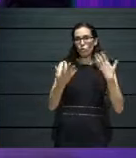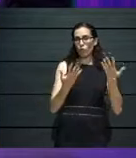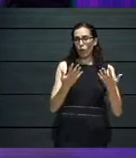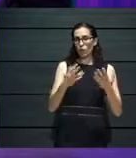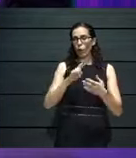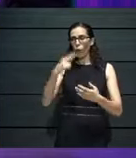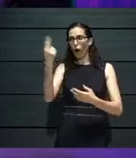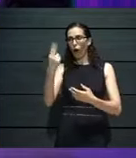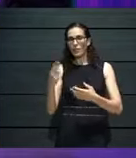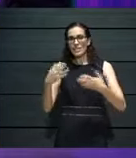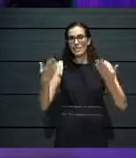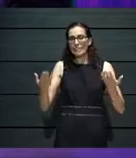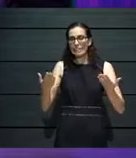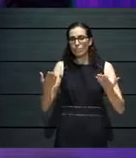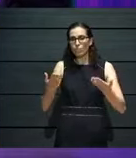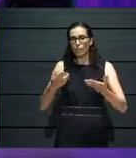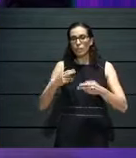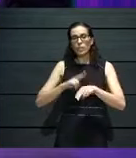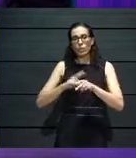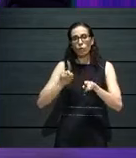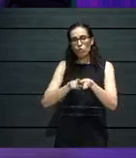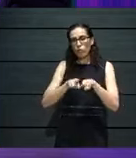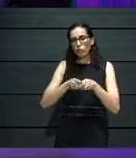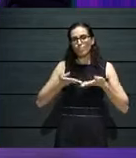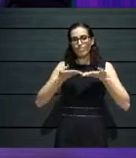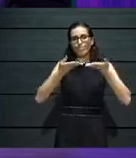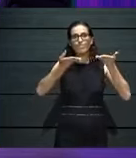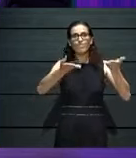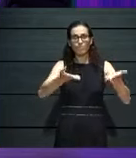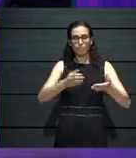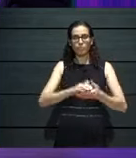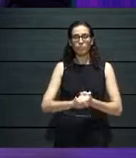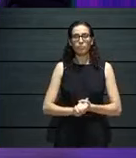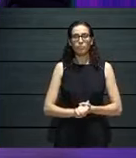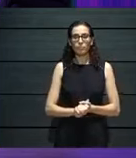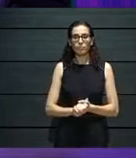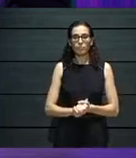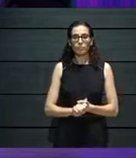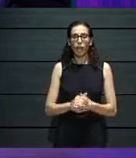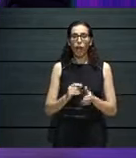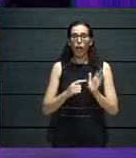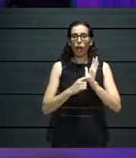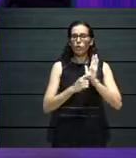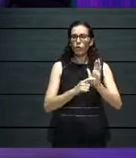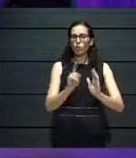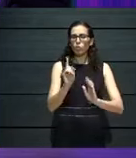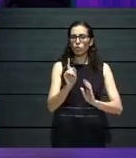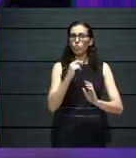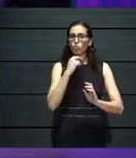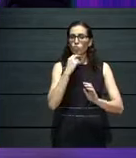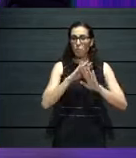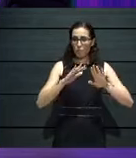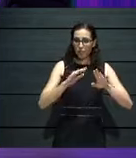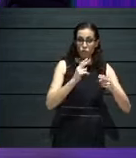So, I would like to share with you today, not just what we did, but also,